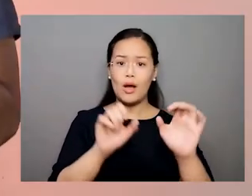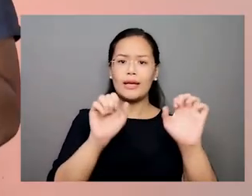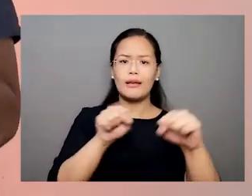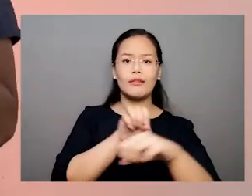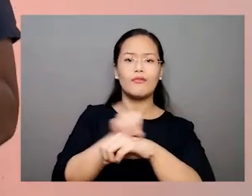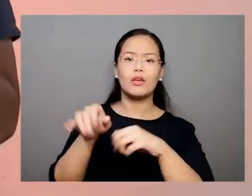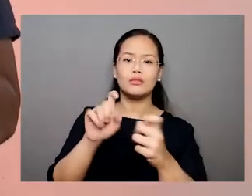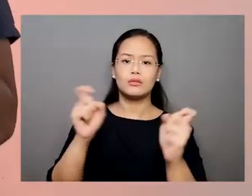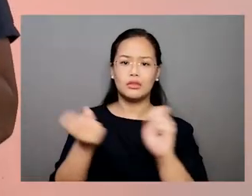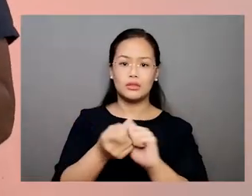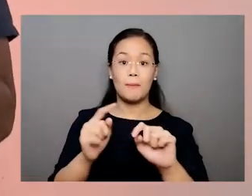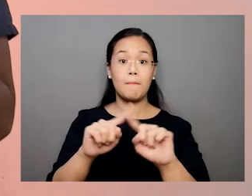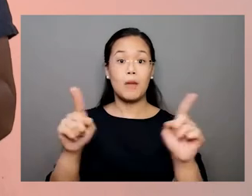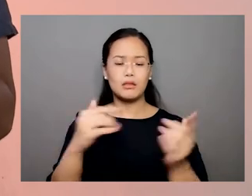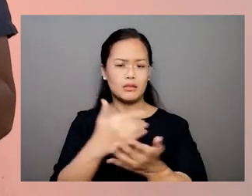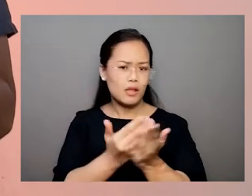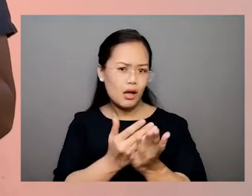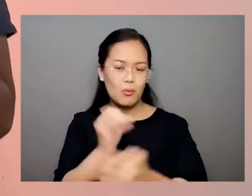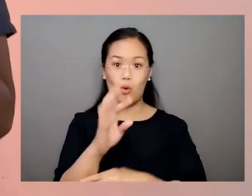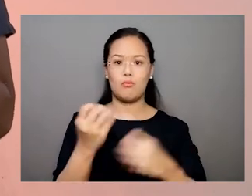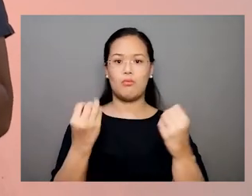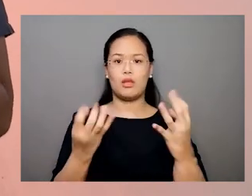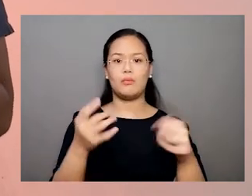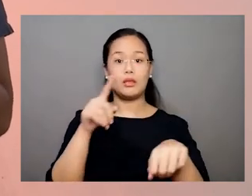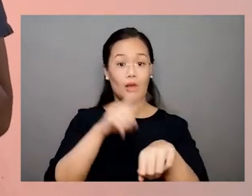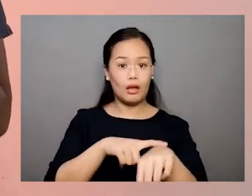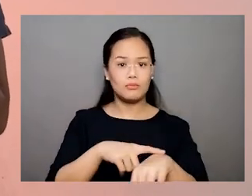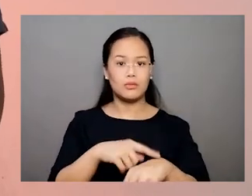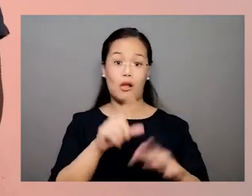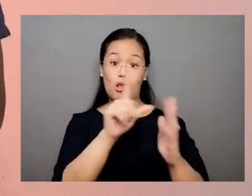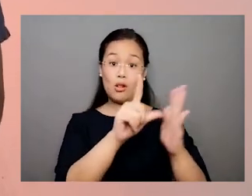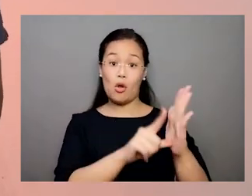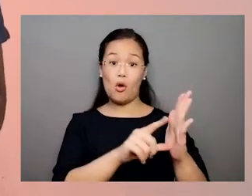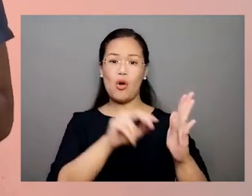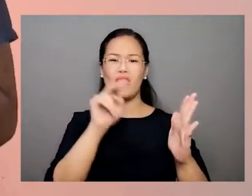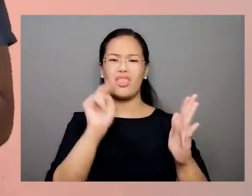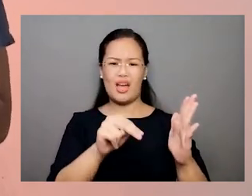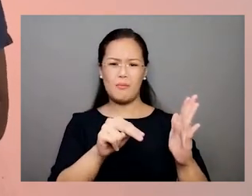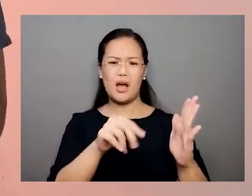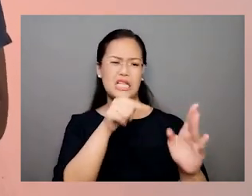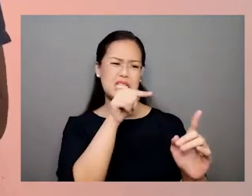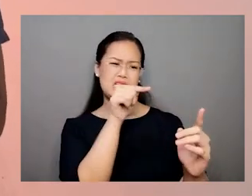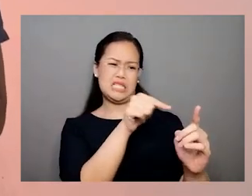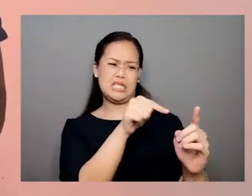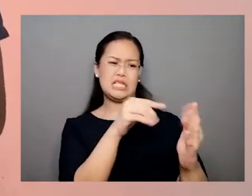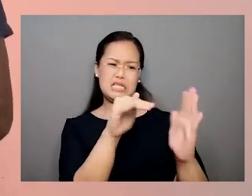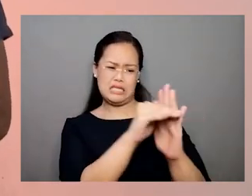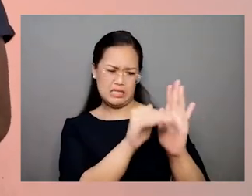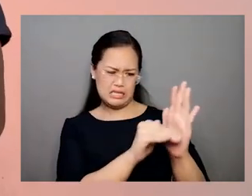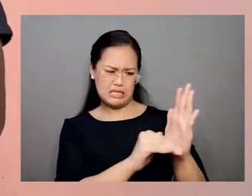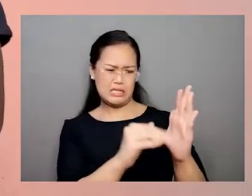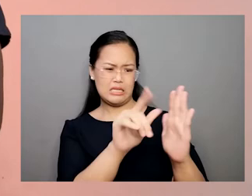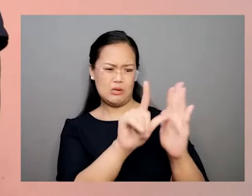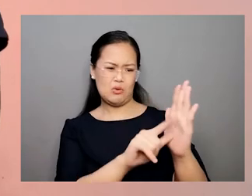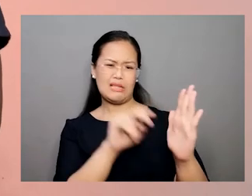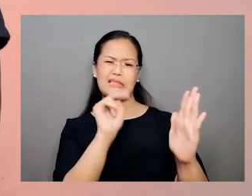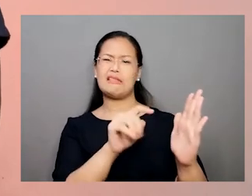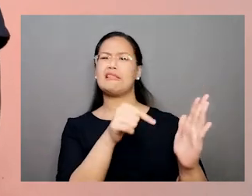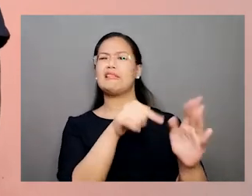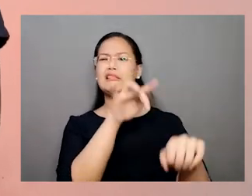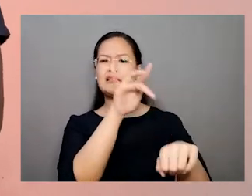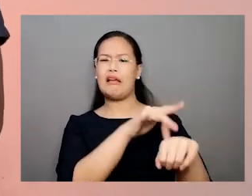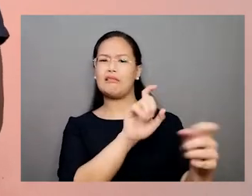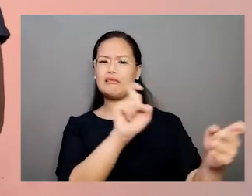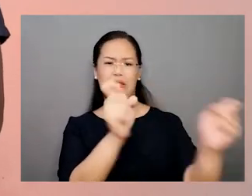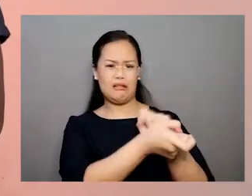Law can be a tool for change. But in some cases, oh, in many cases, the law itself should be the target